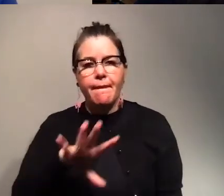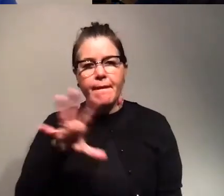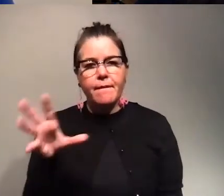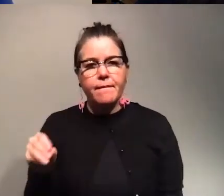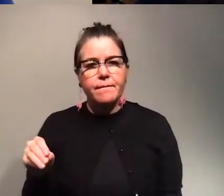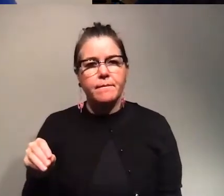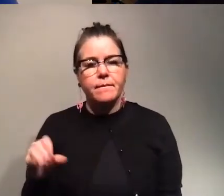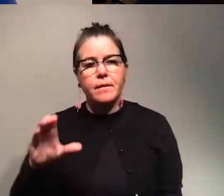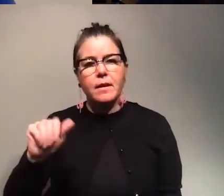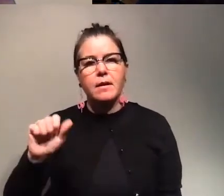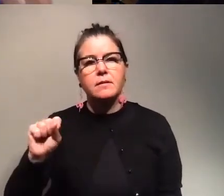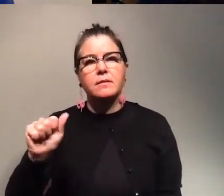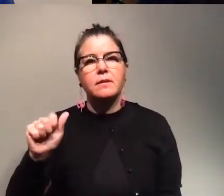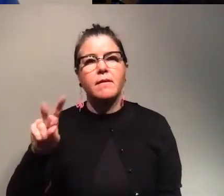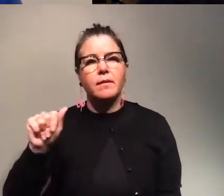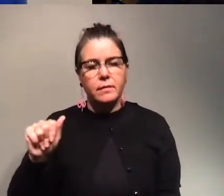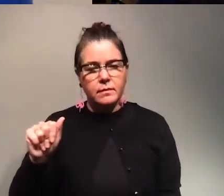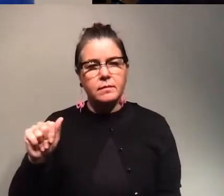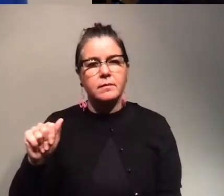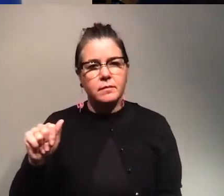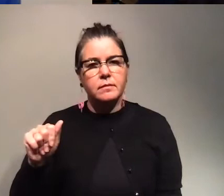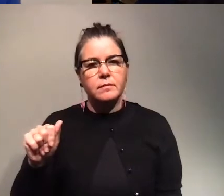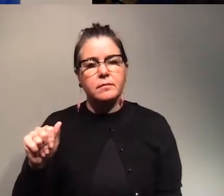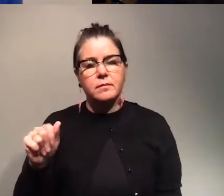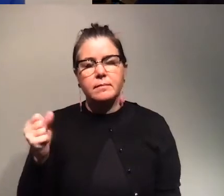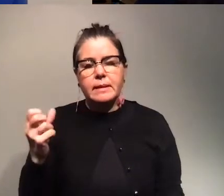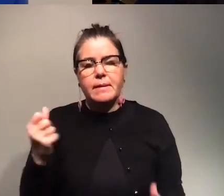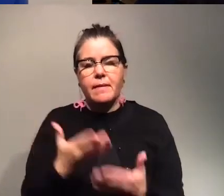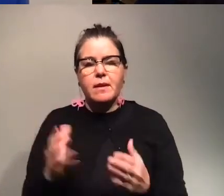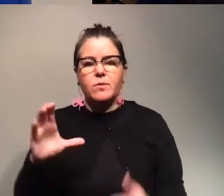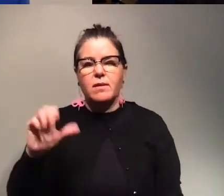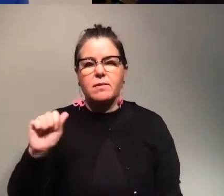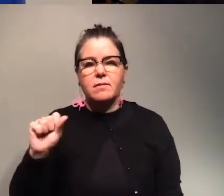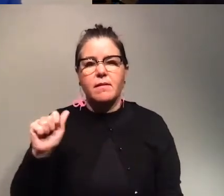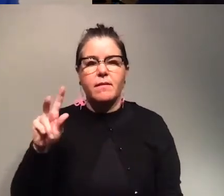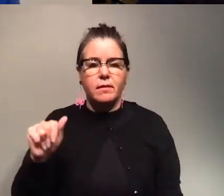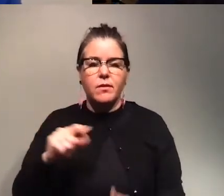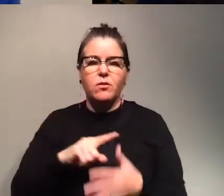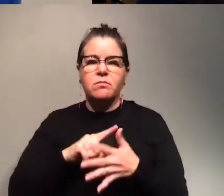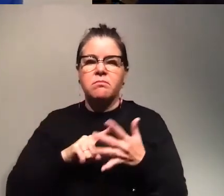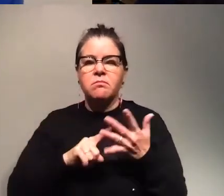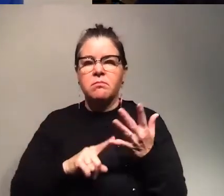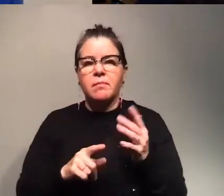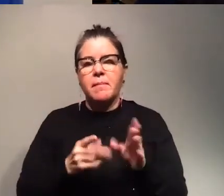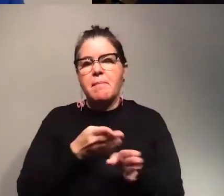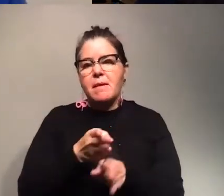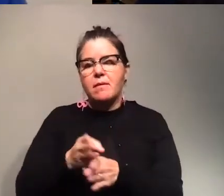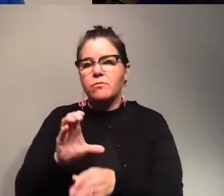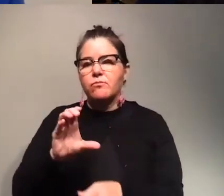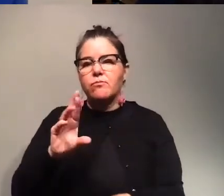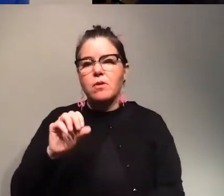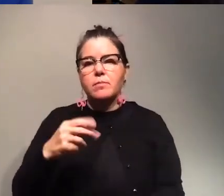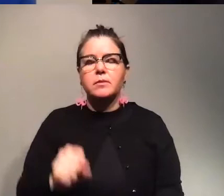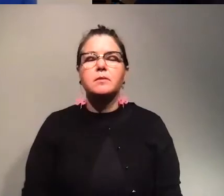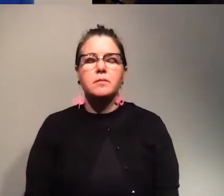you can be cassava they do a lot of things with cassava so yeah those are the main some of the main crops real